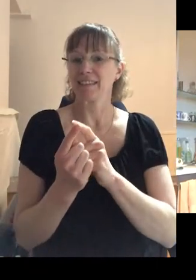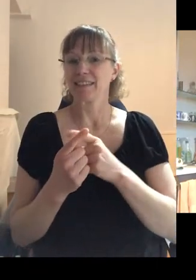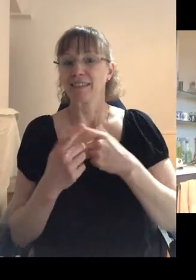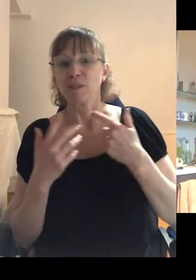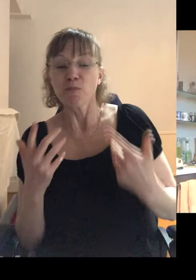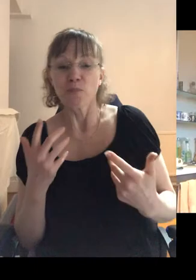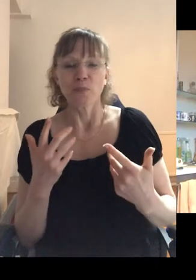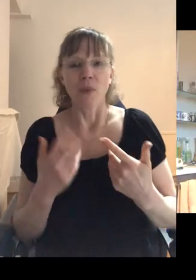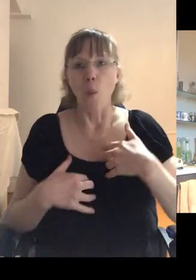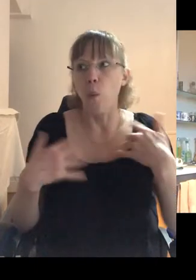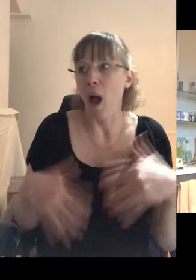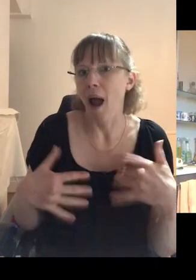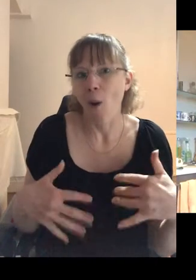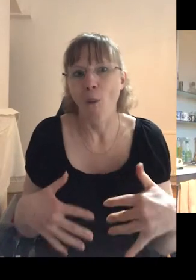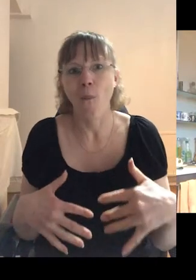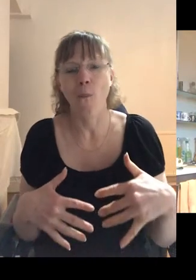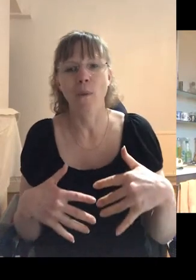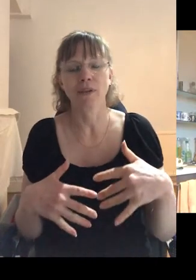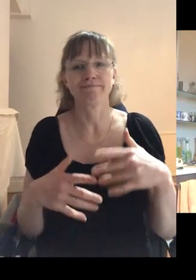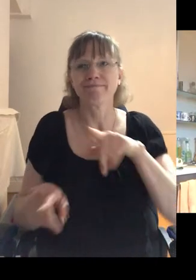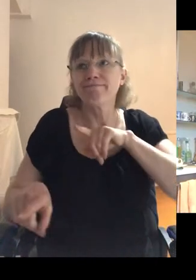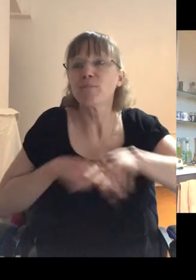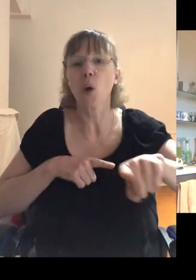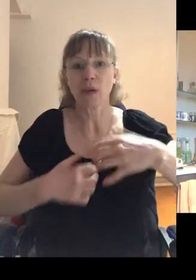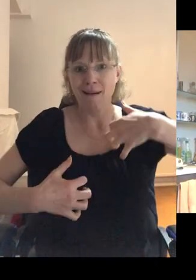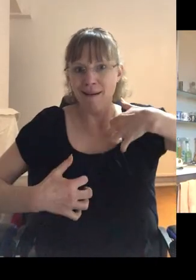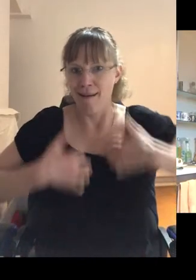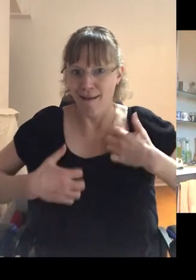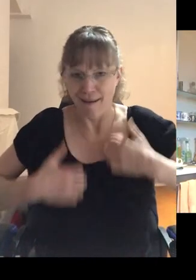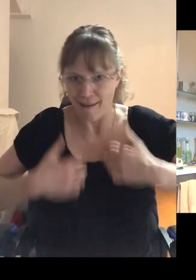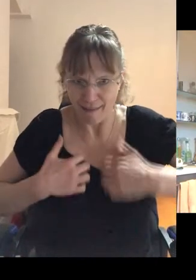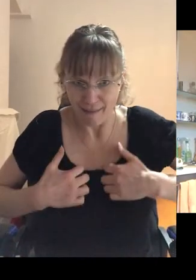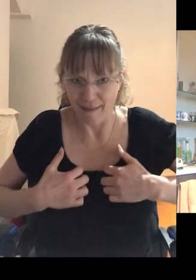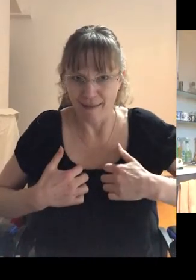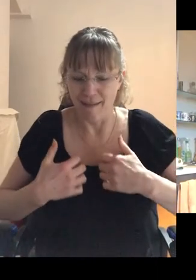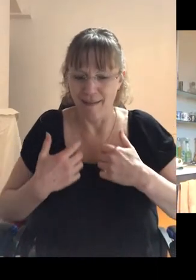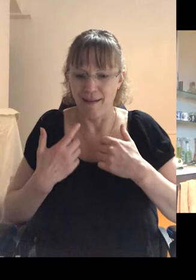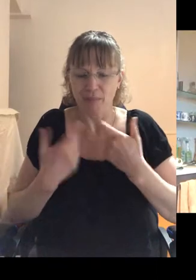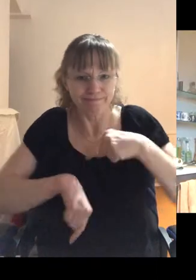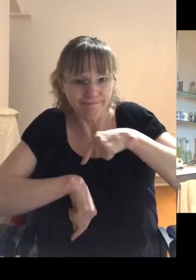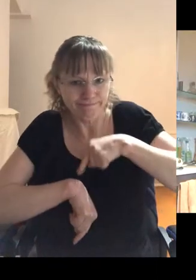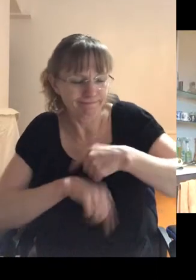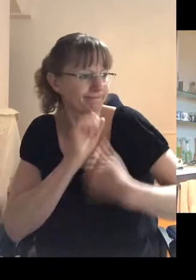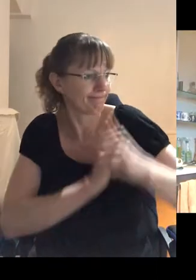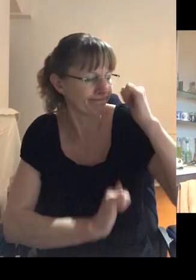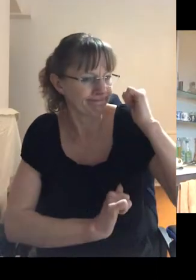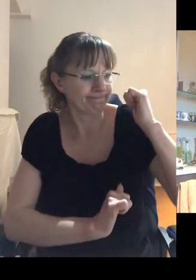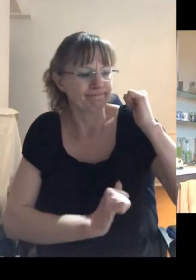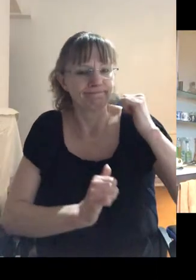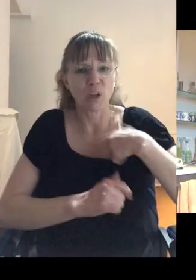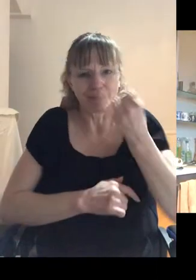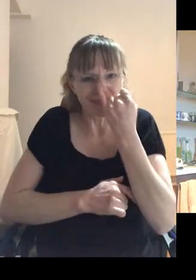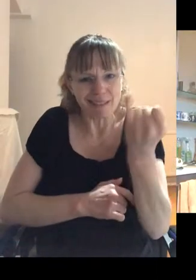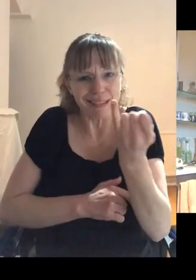uh, it was astonishing. It was the most exciting time. Um, it was at a time where obviously, you know, I was, I was